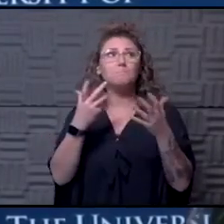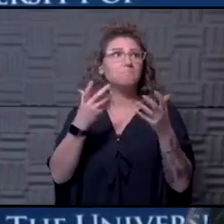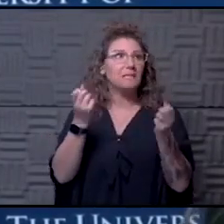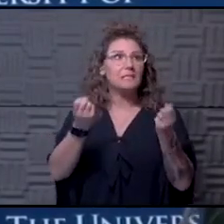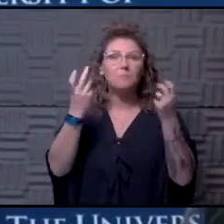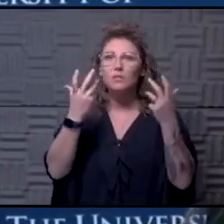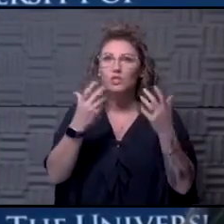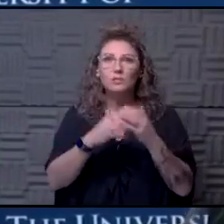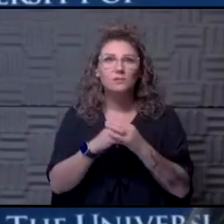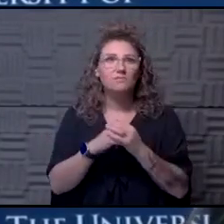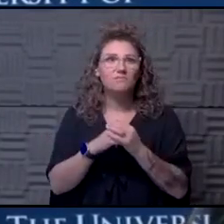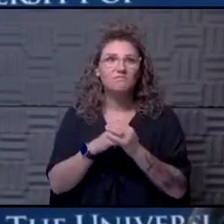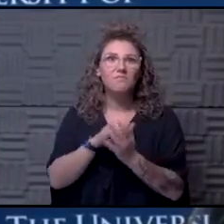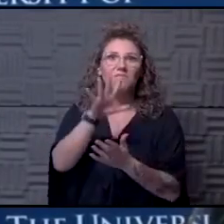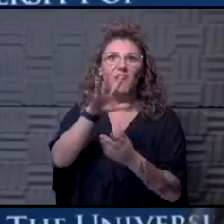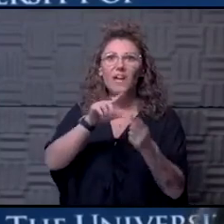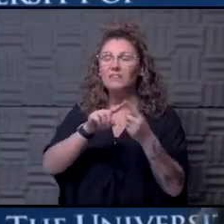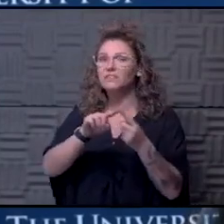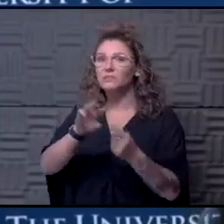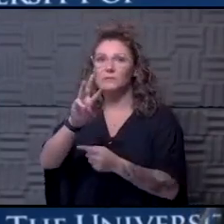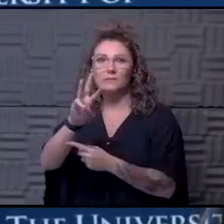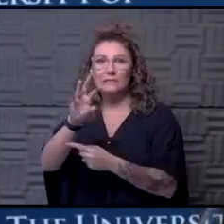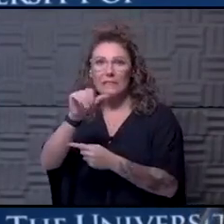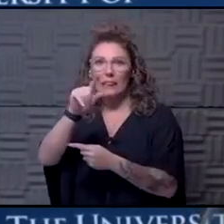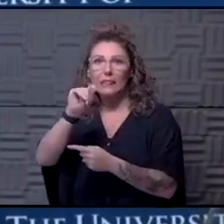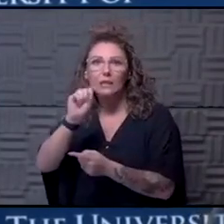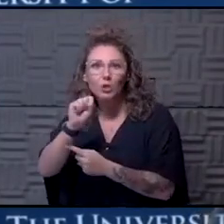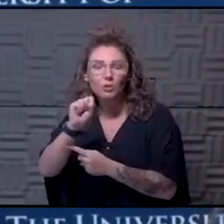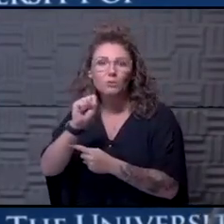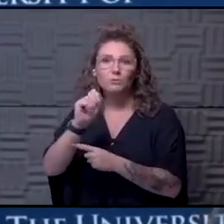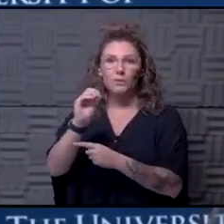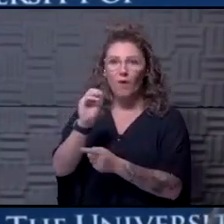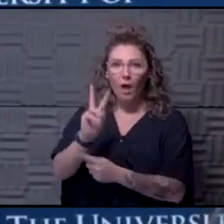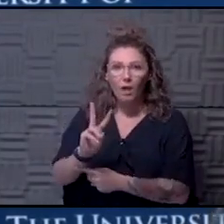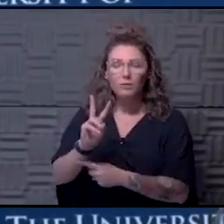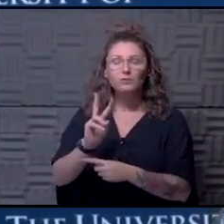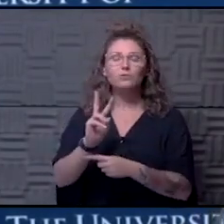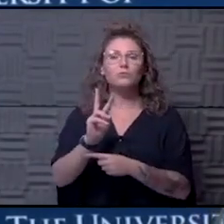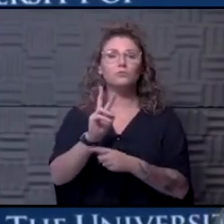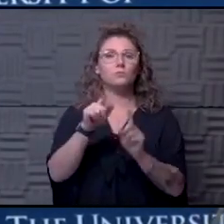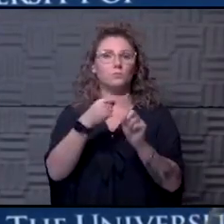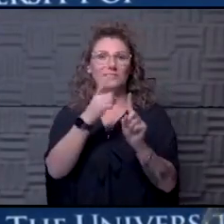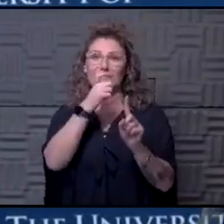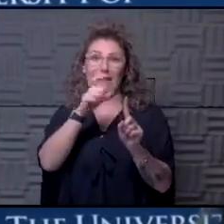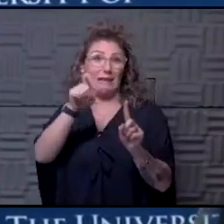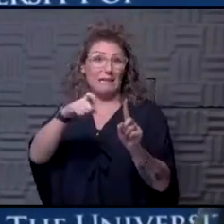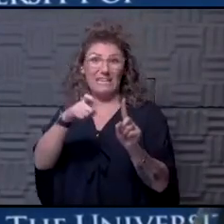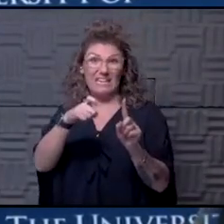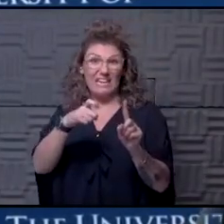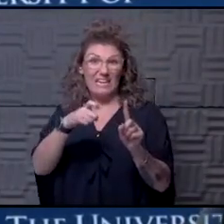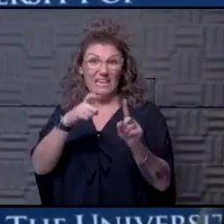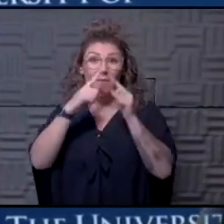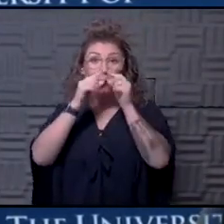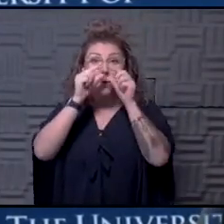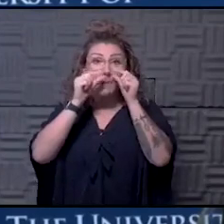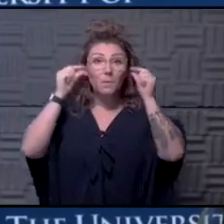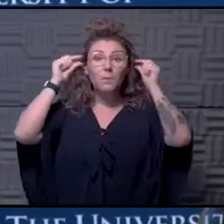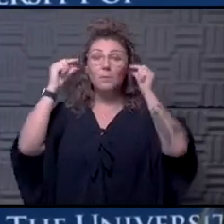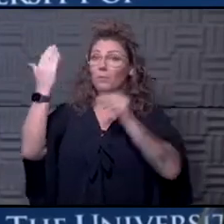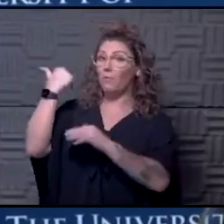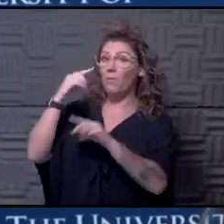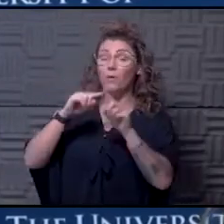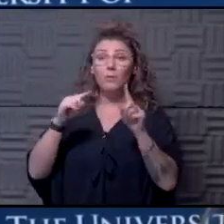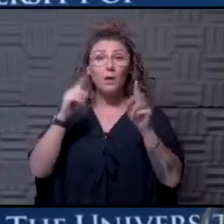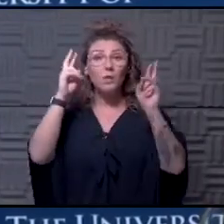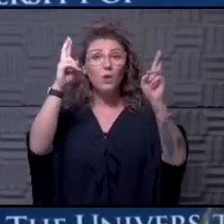as much as five to six liters of oxygen when they didn't need it before. But again, the hope is